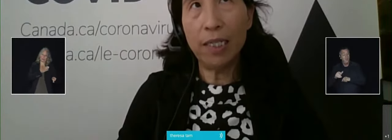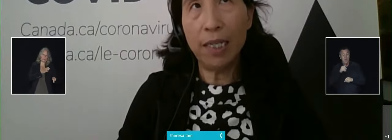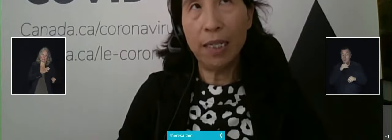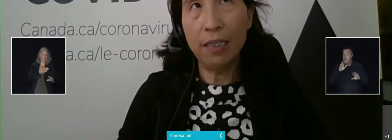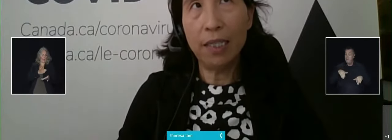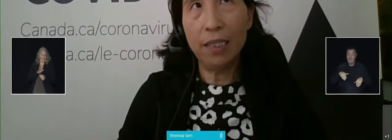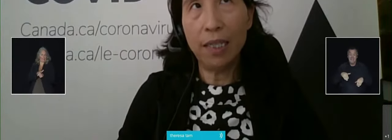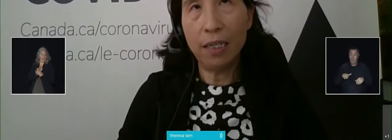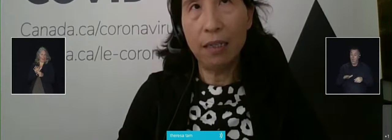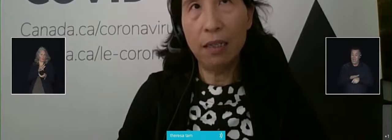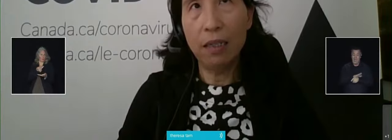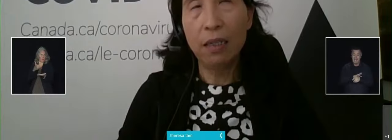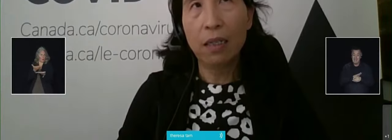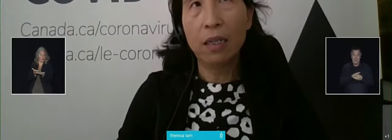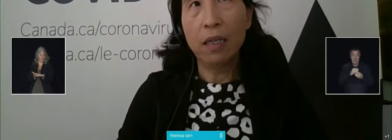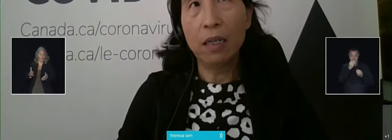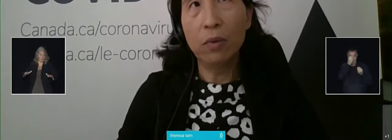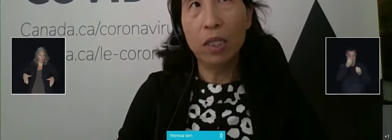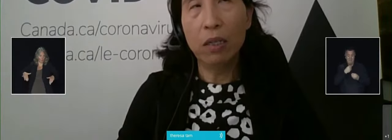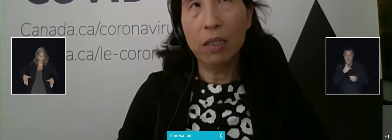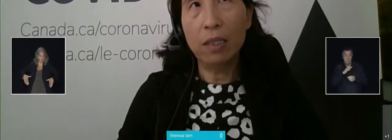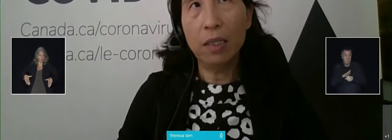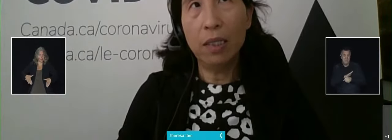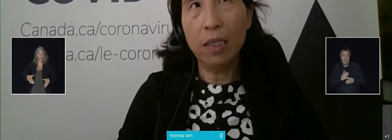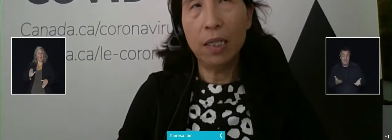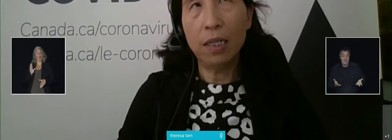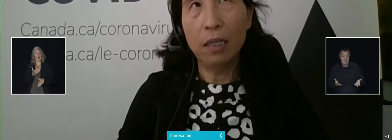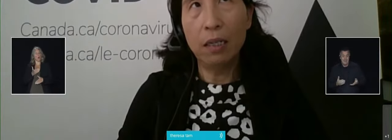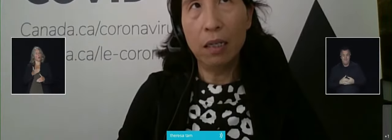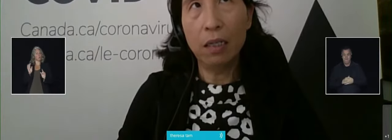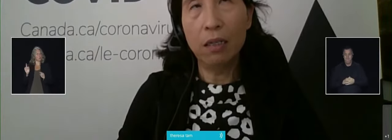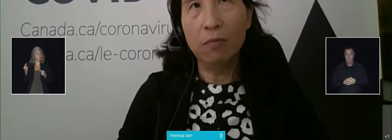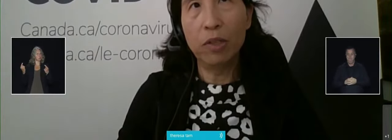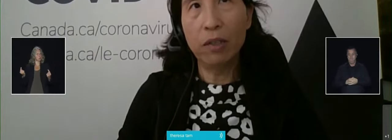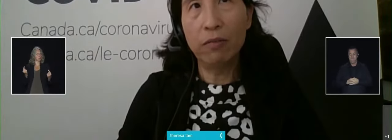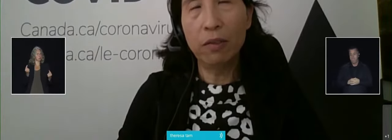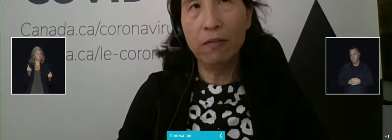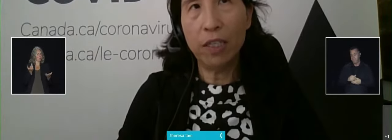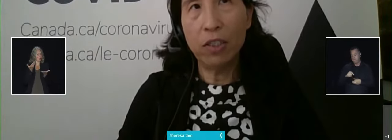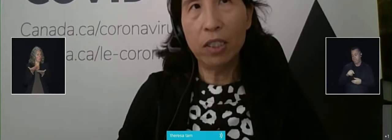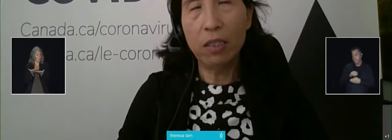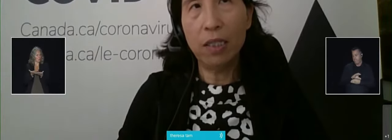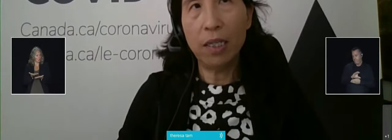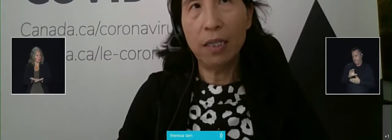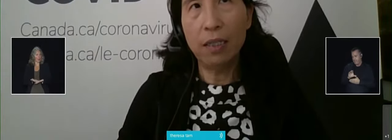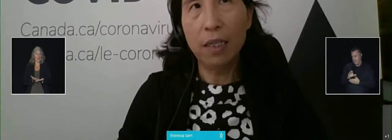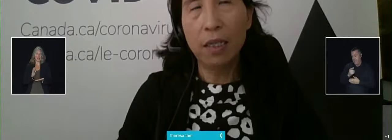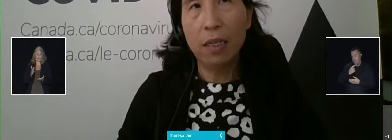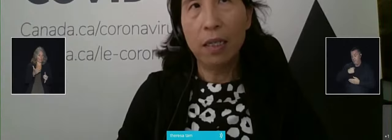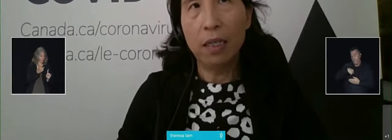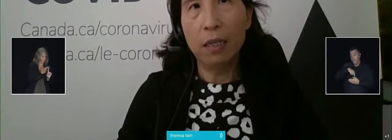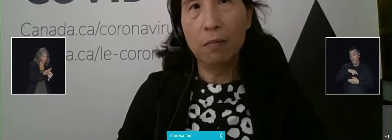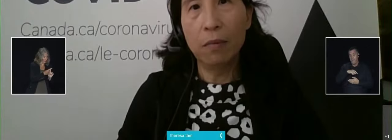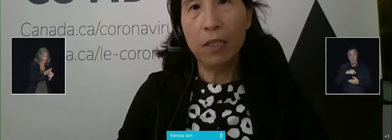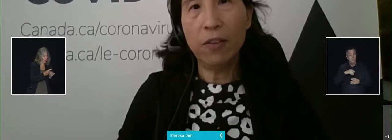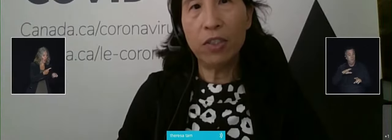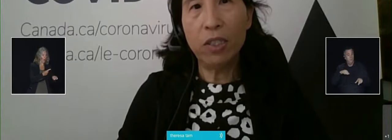we have at hand in Canada, we're not seeing a lot of breakthrough infections. And